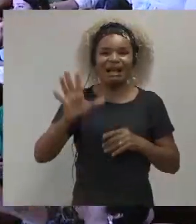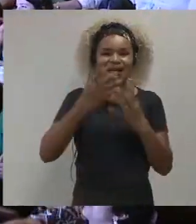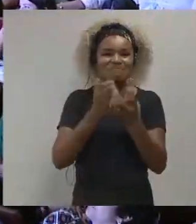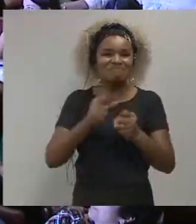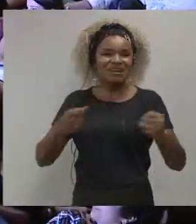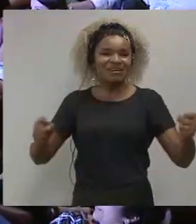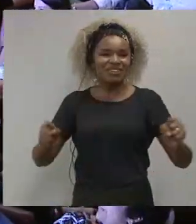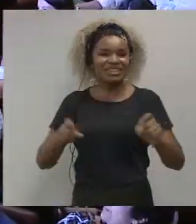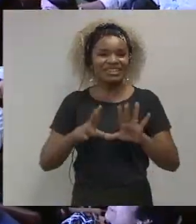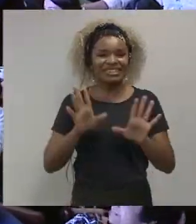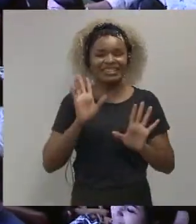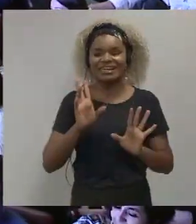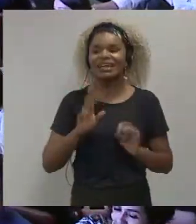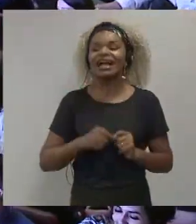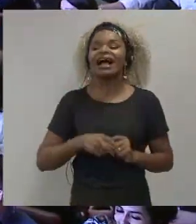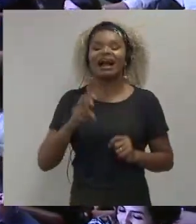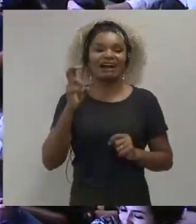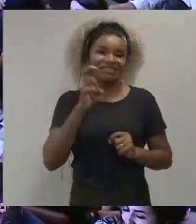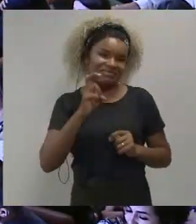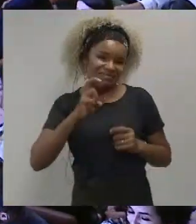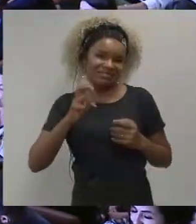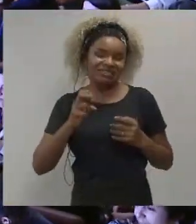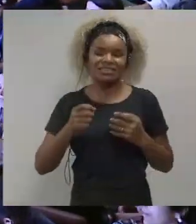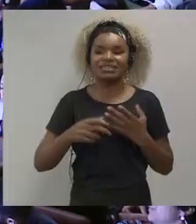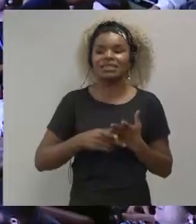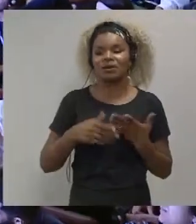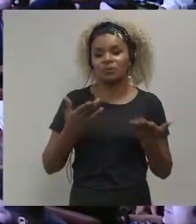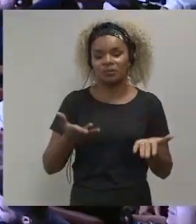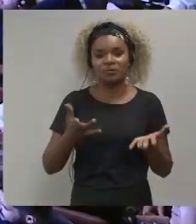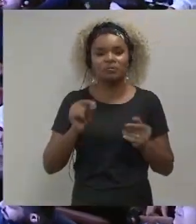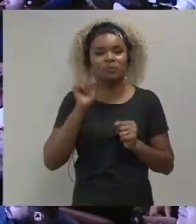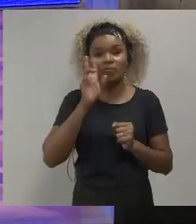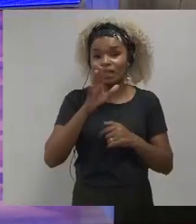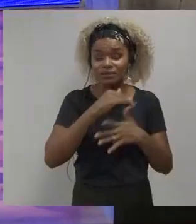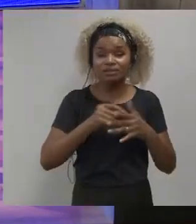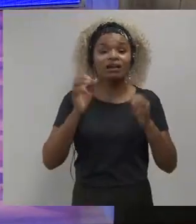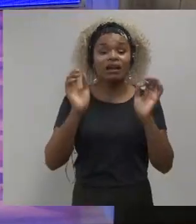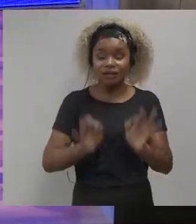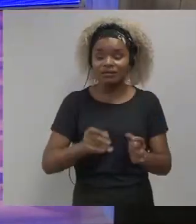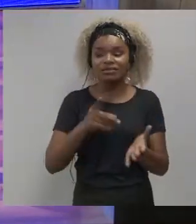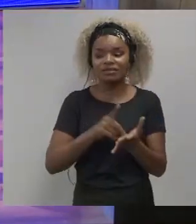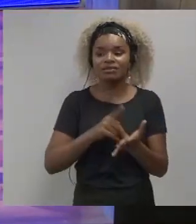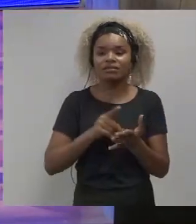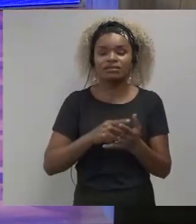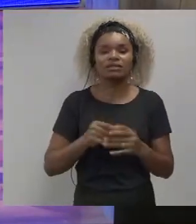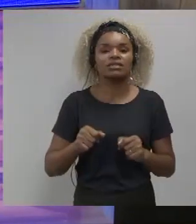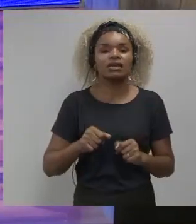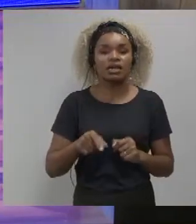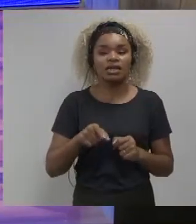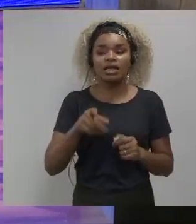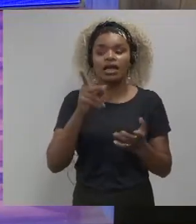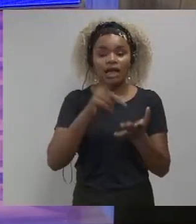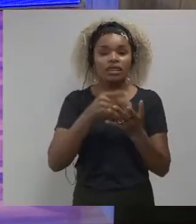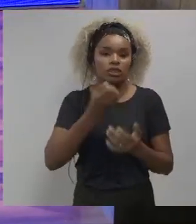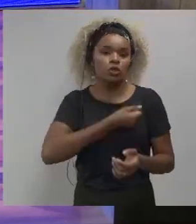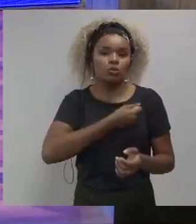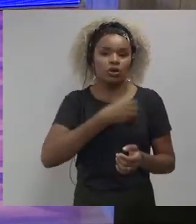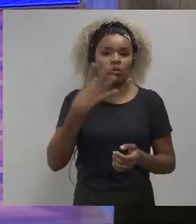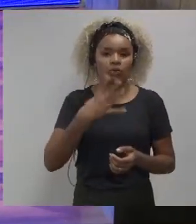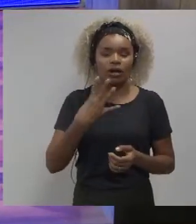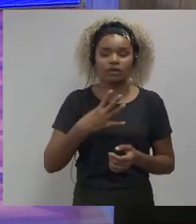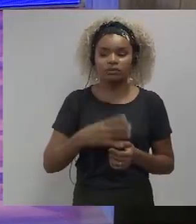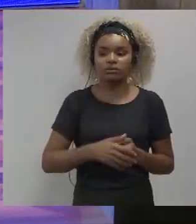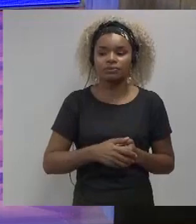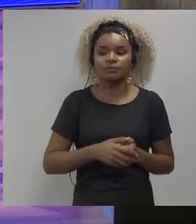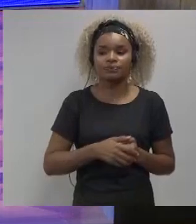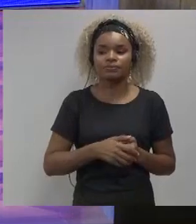I'm not going to bother with five um so you're absolutely right very well informed crowd it is number four um